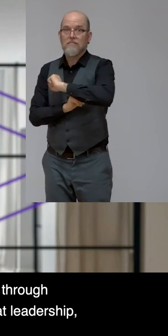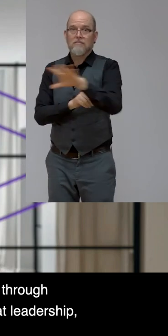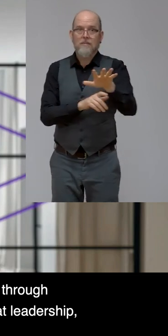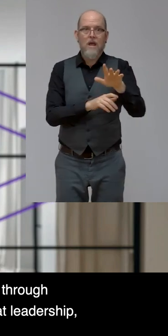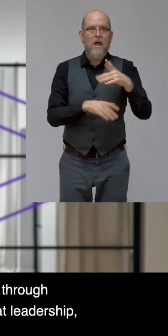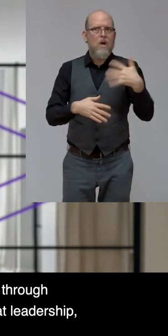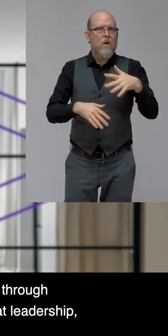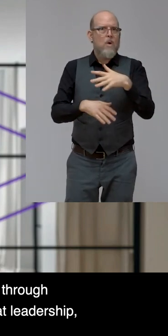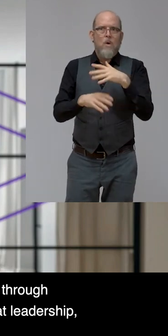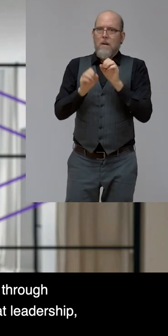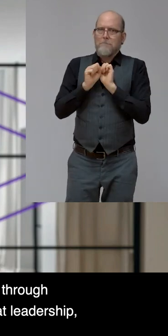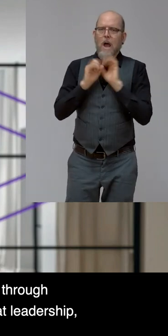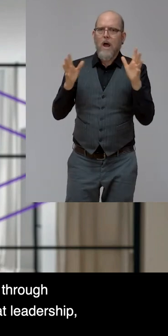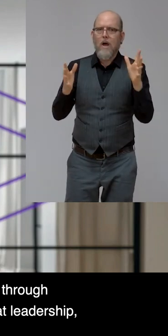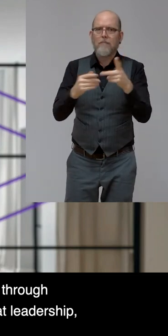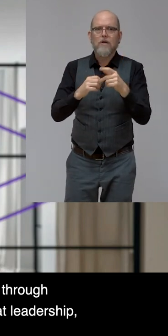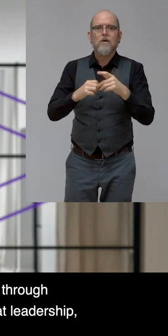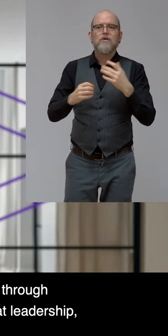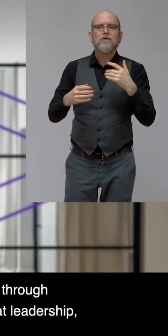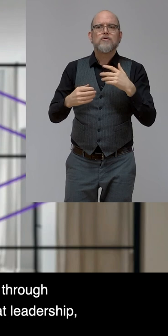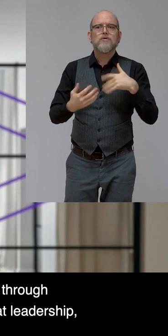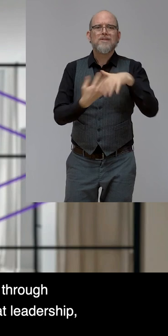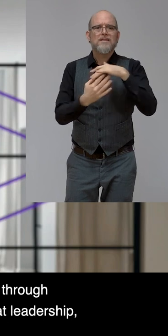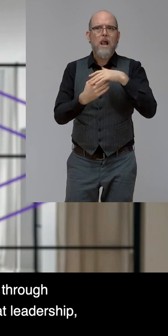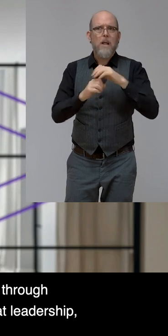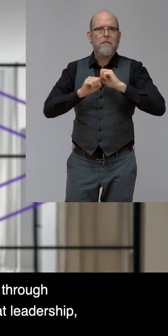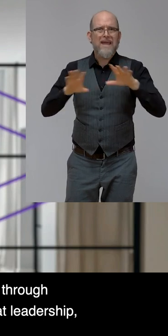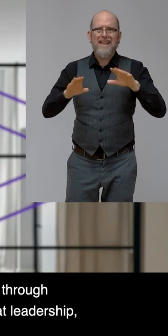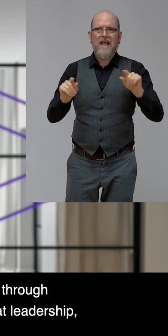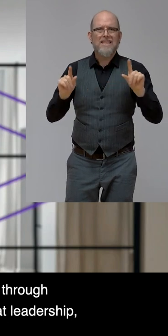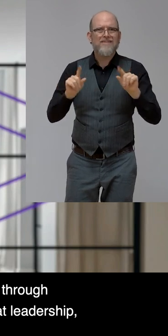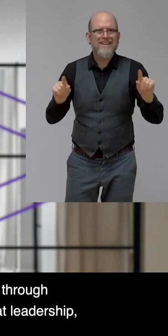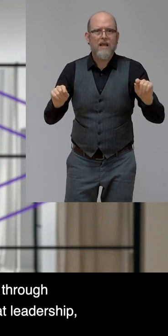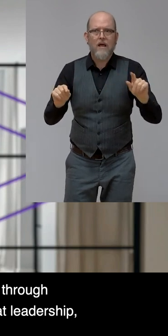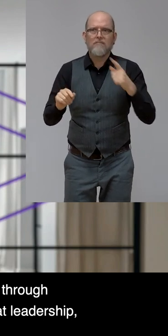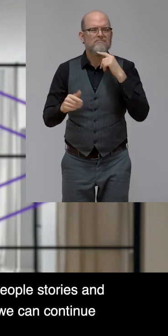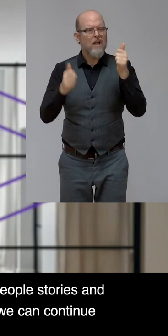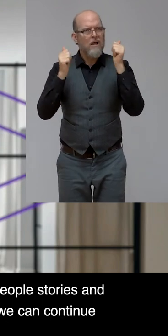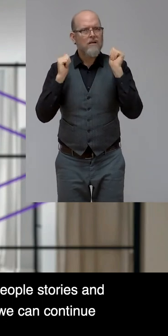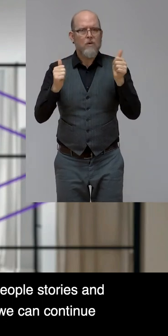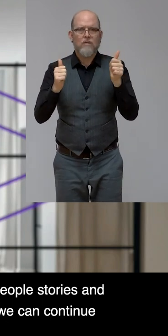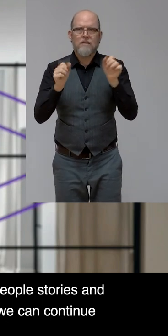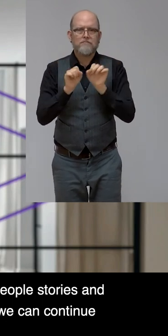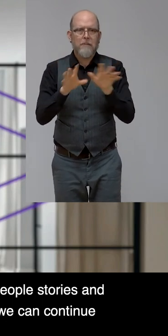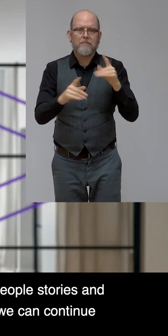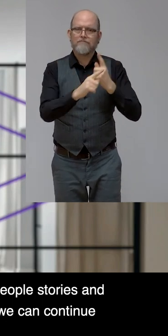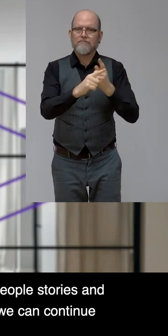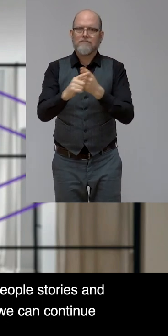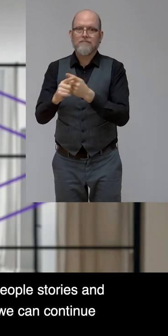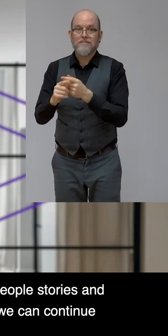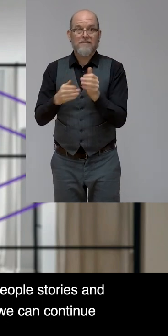through social media like Twitter, for example. And I think that it's that leadership, visibility,